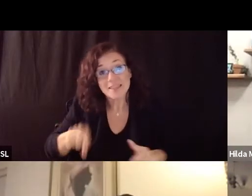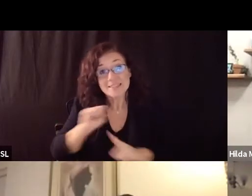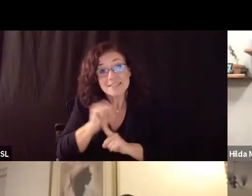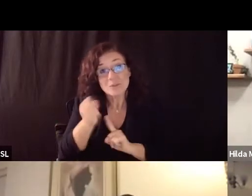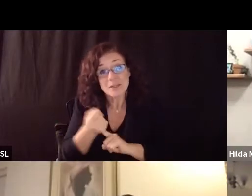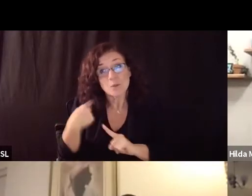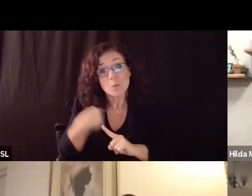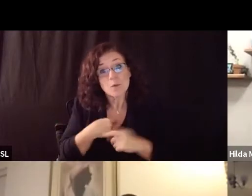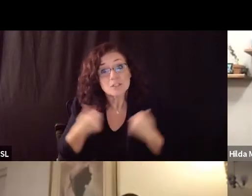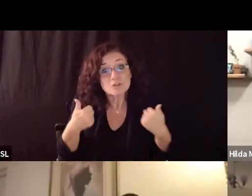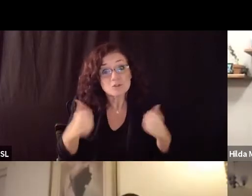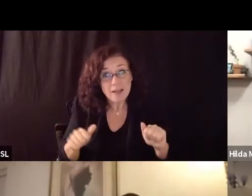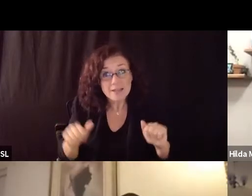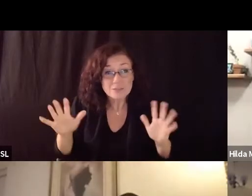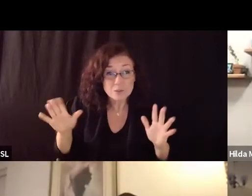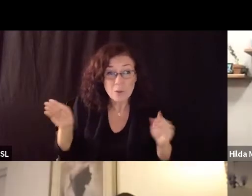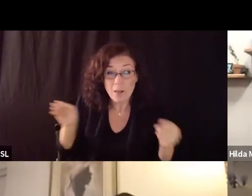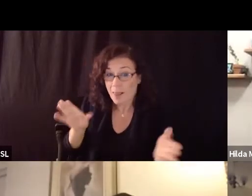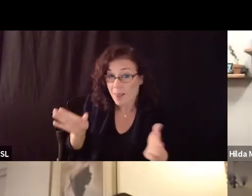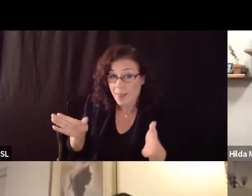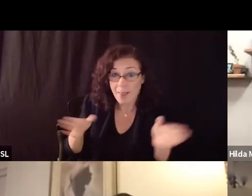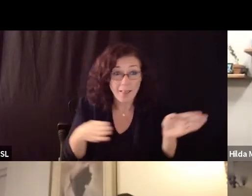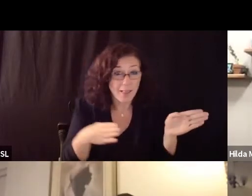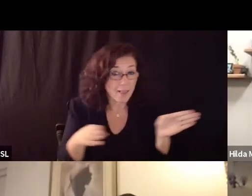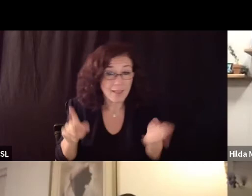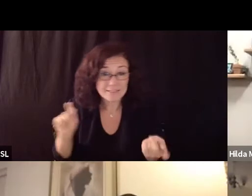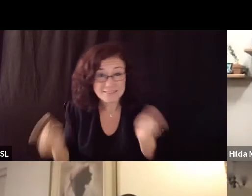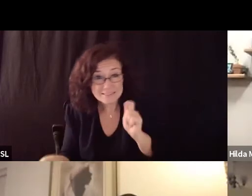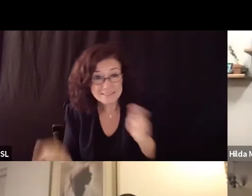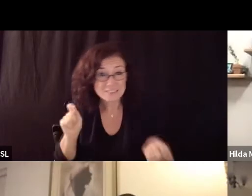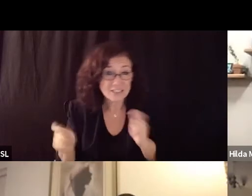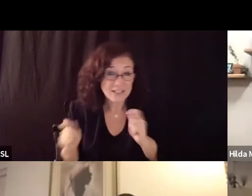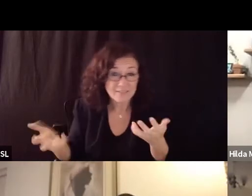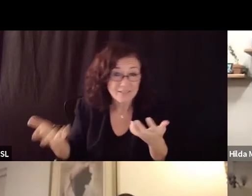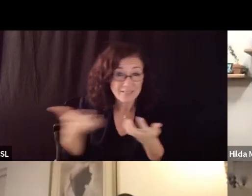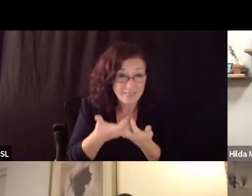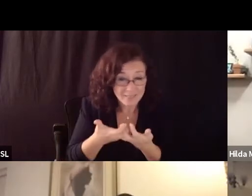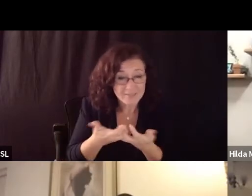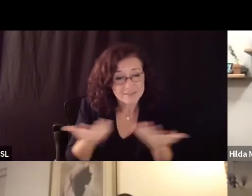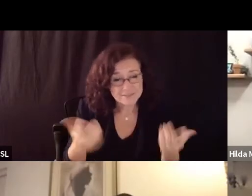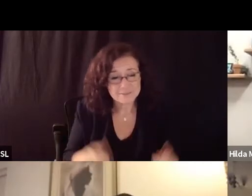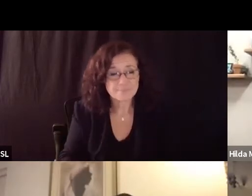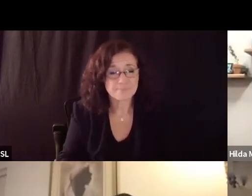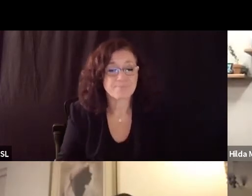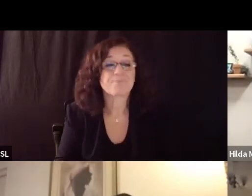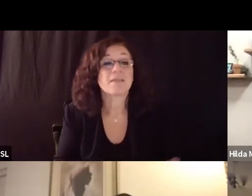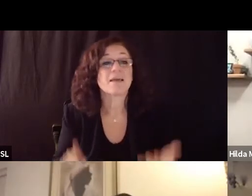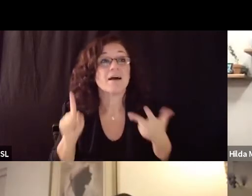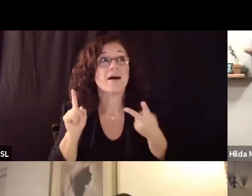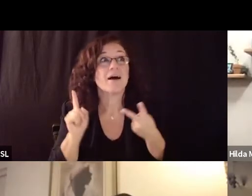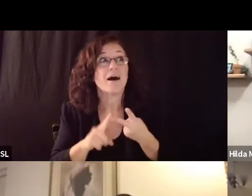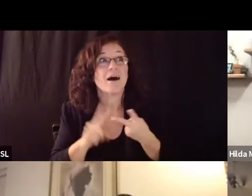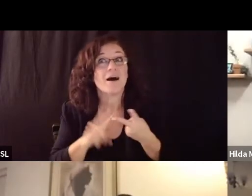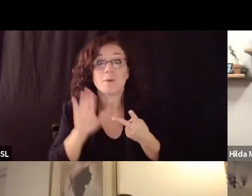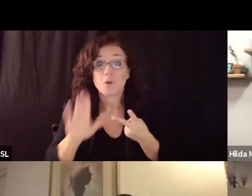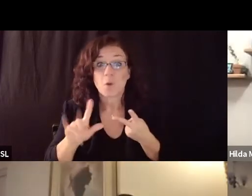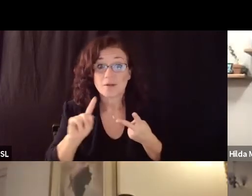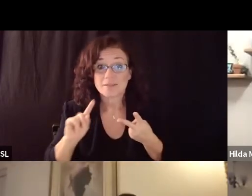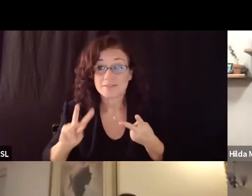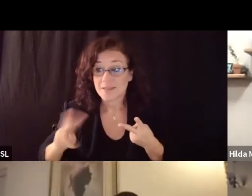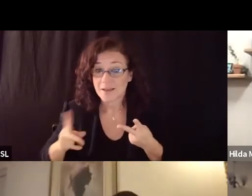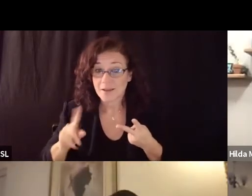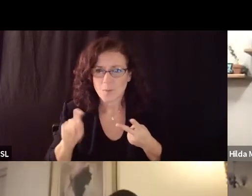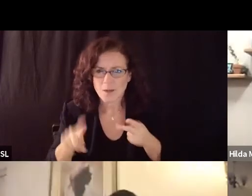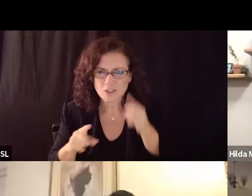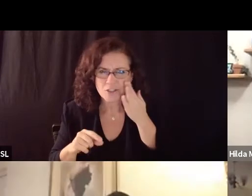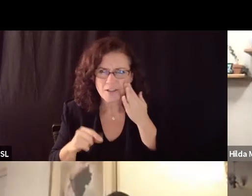agile agile and as quick as possible um as far as your second question i already forgot it because i was so busy answering the first